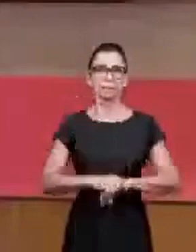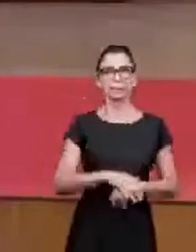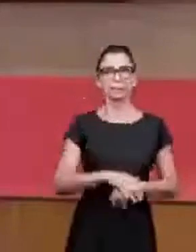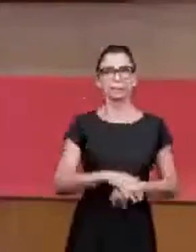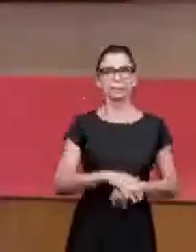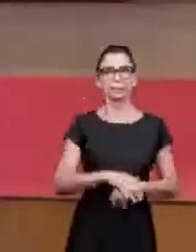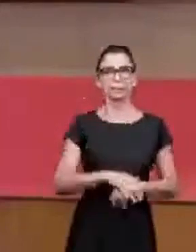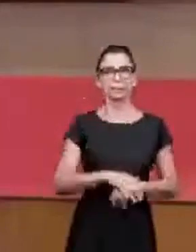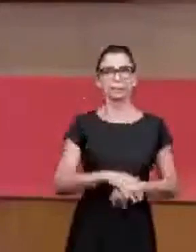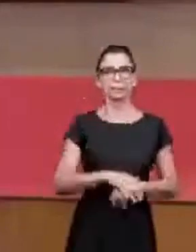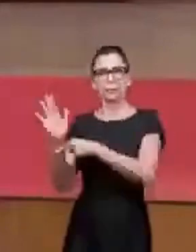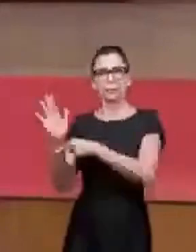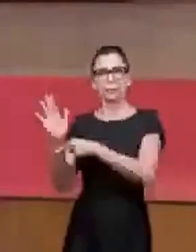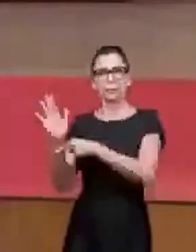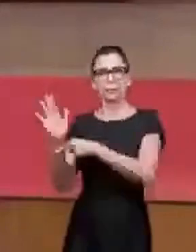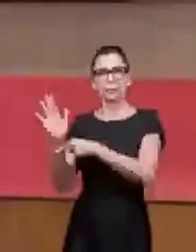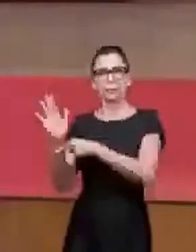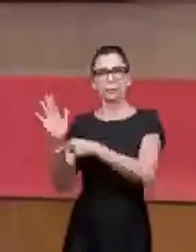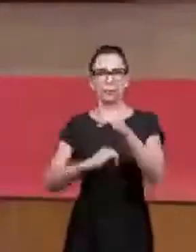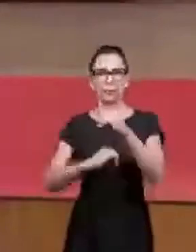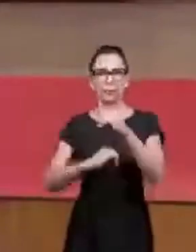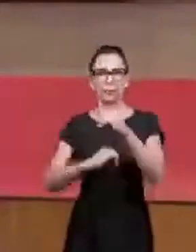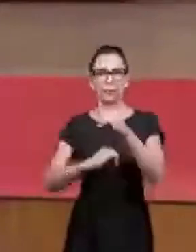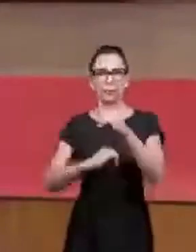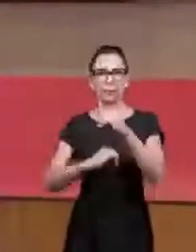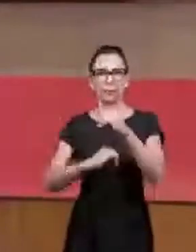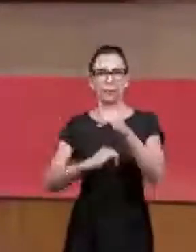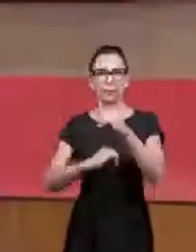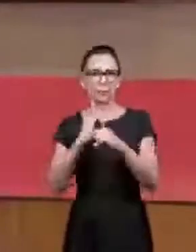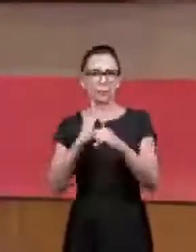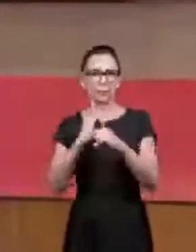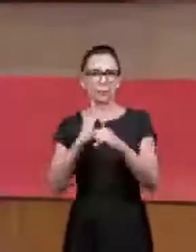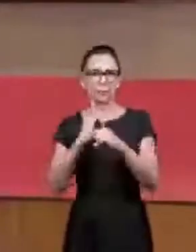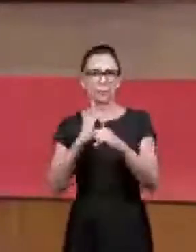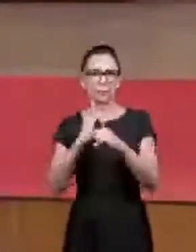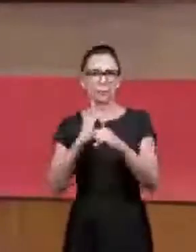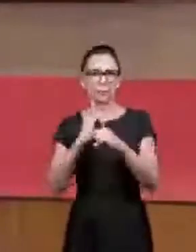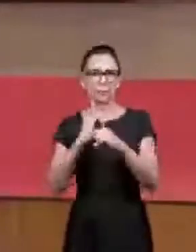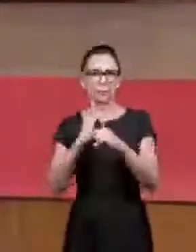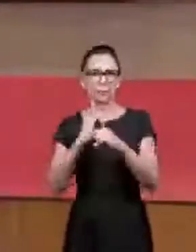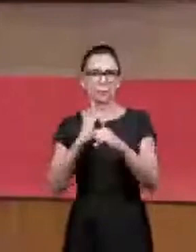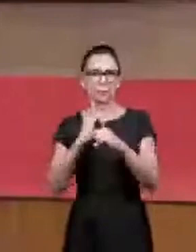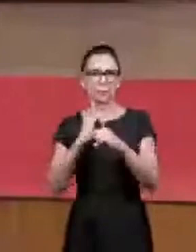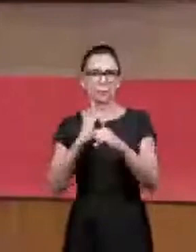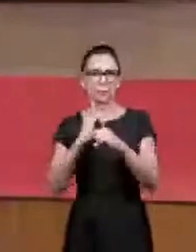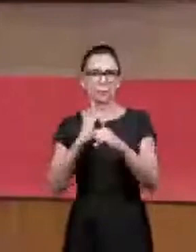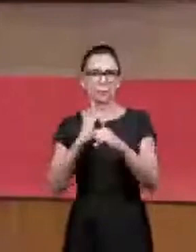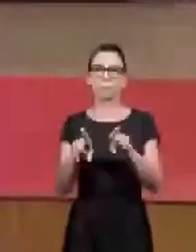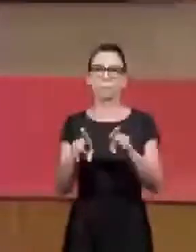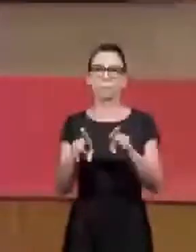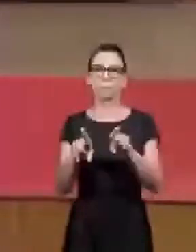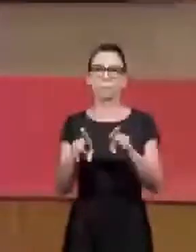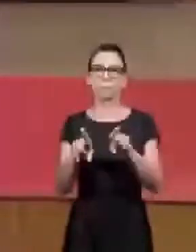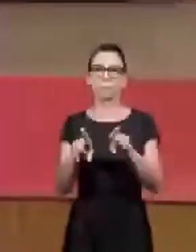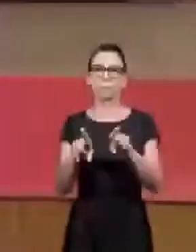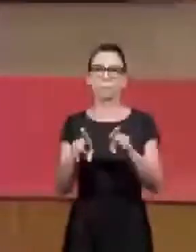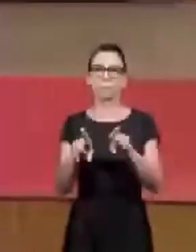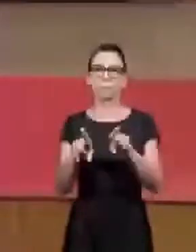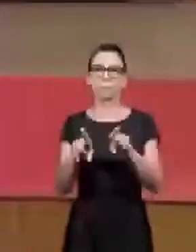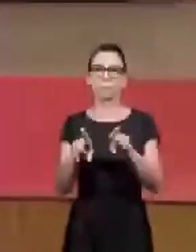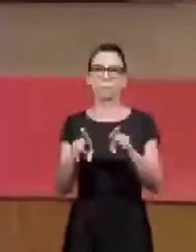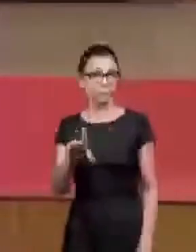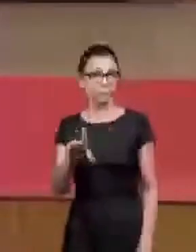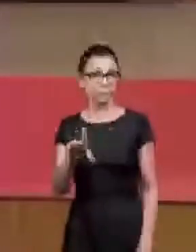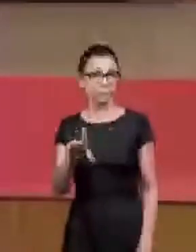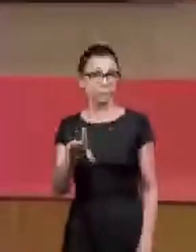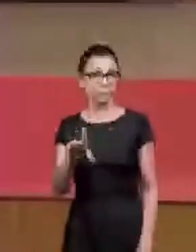was SD. And now we are transmitting 100% in HD, high definition. And this new